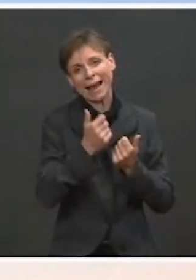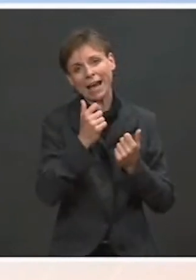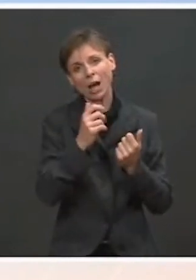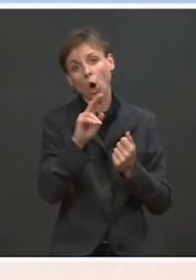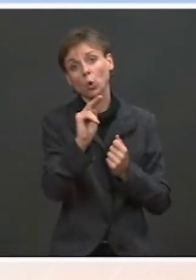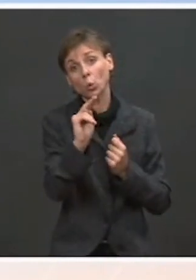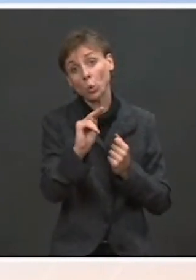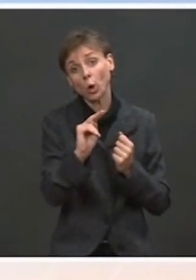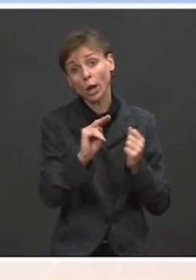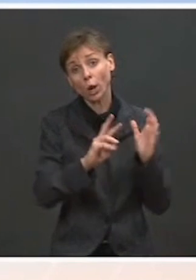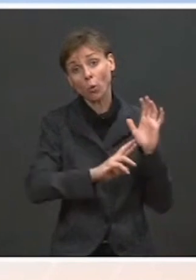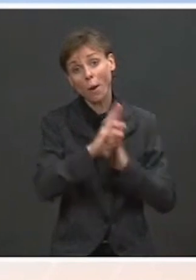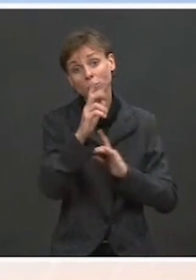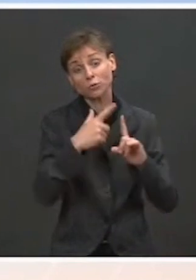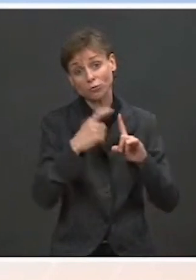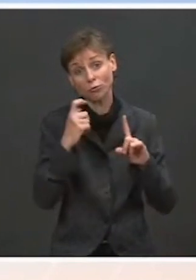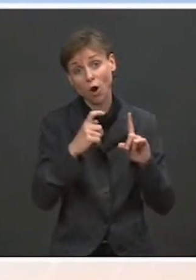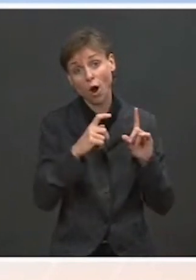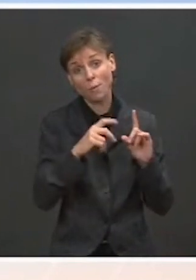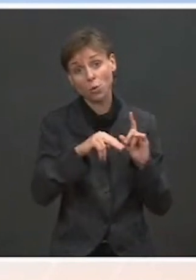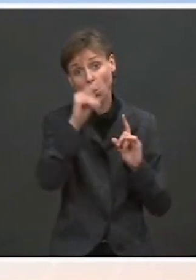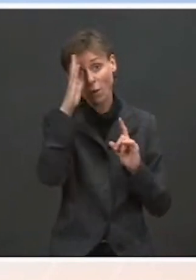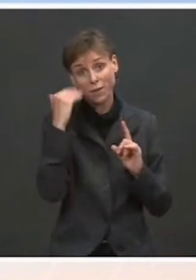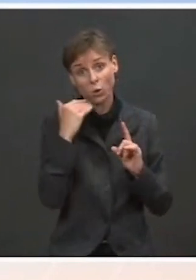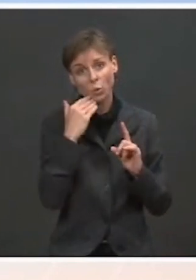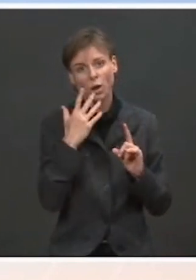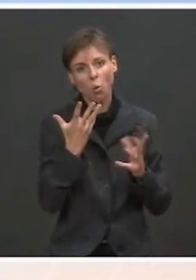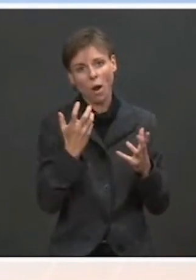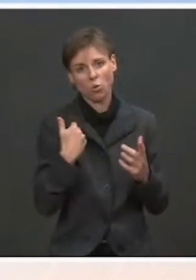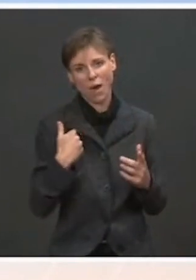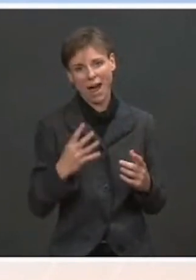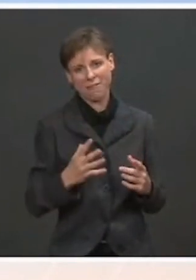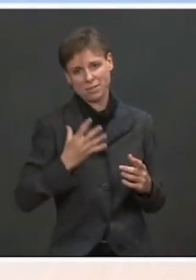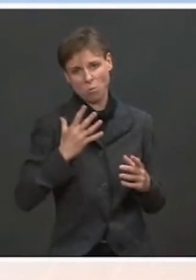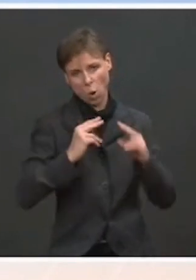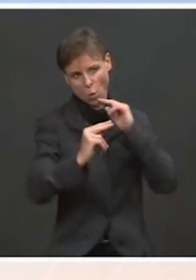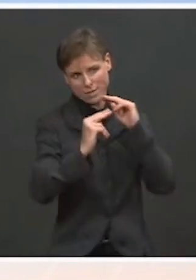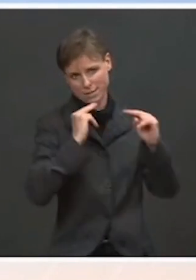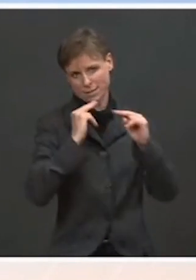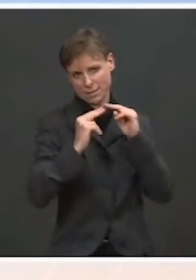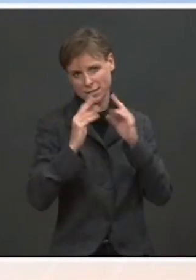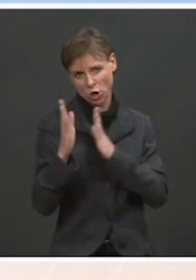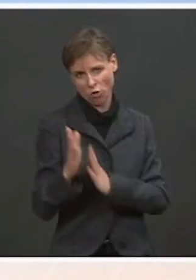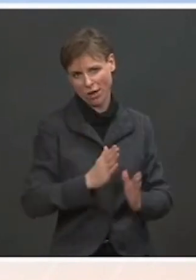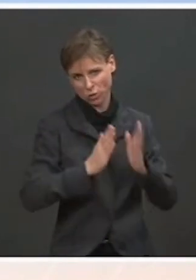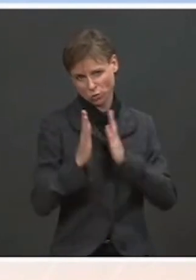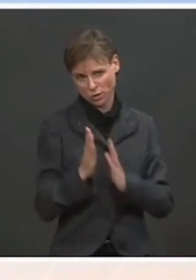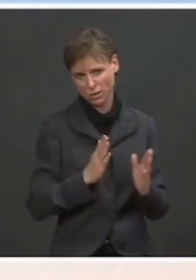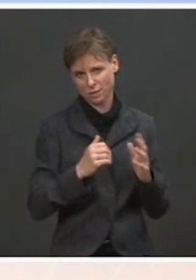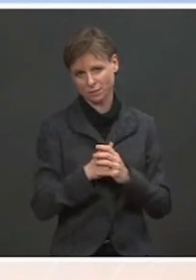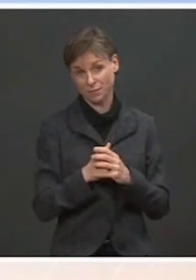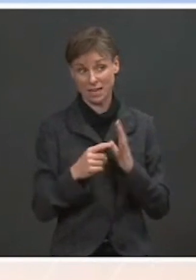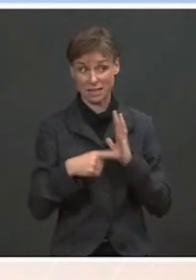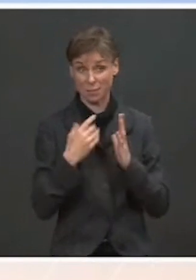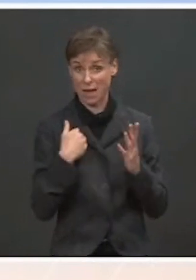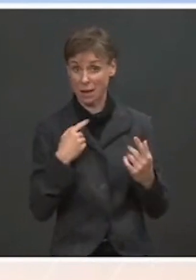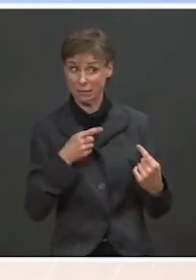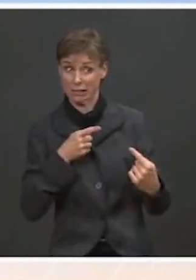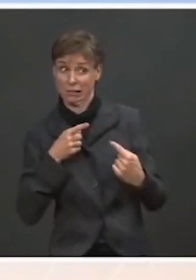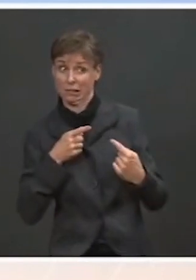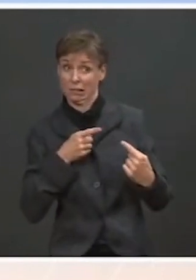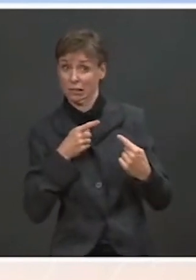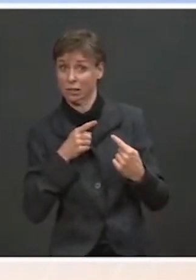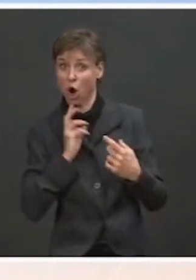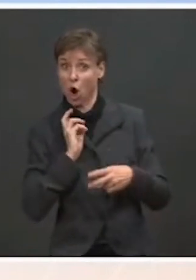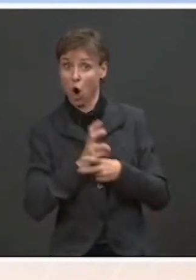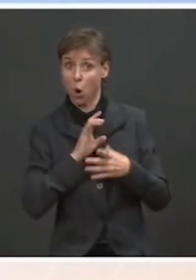and engagement with partners in the regions, even some where we have, at times, adversarial relationships, is a key part of